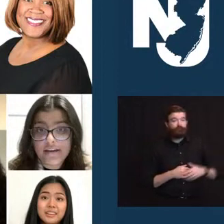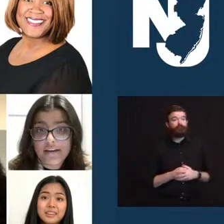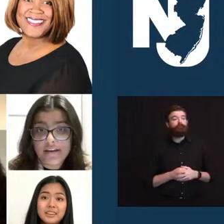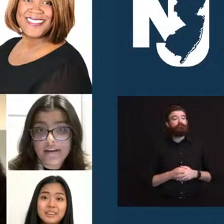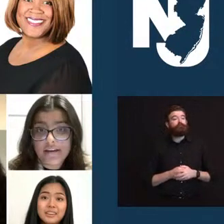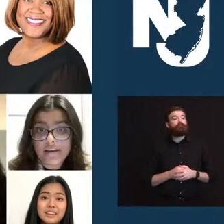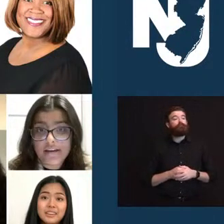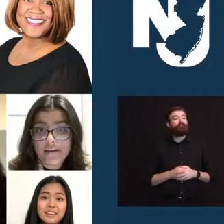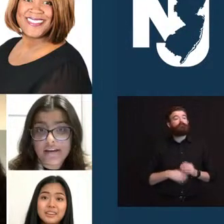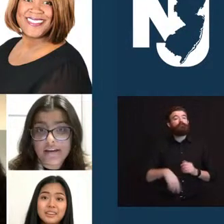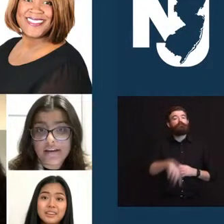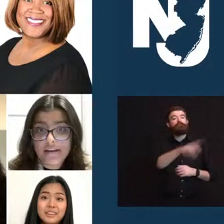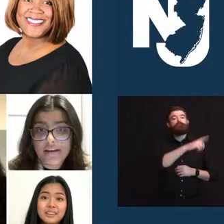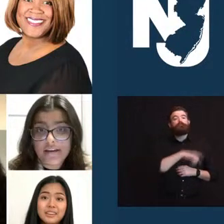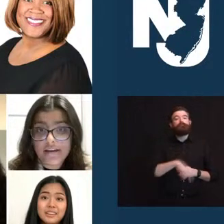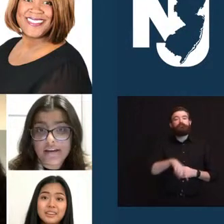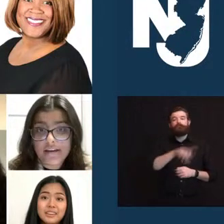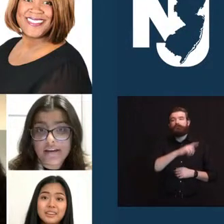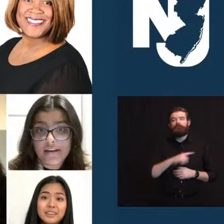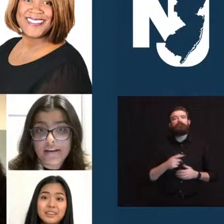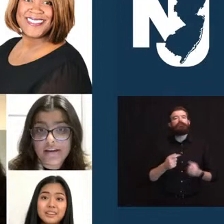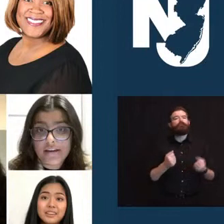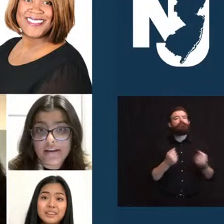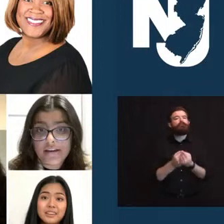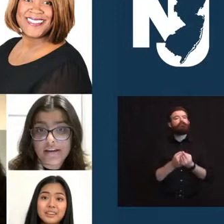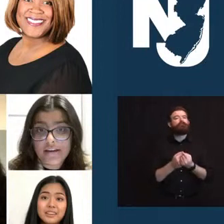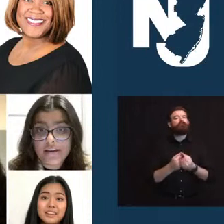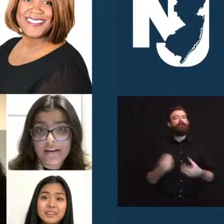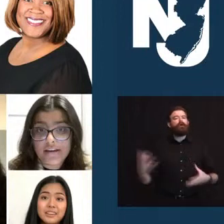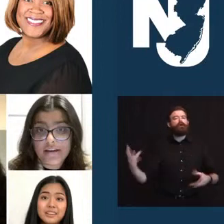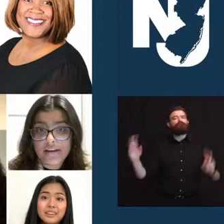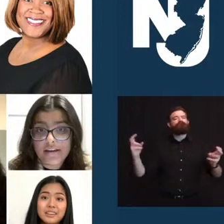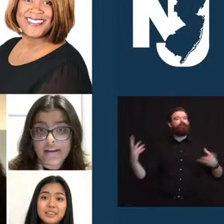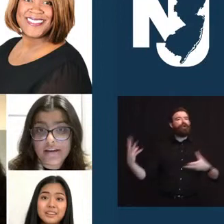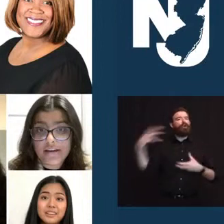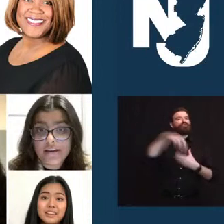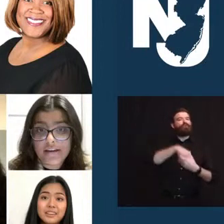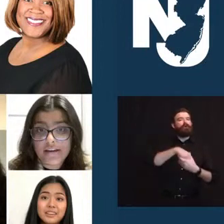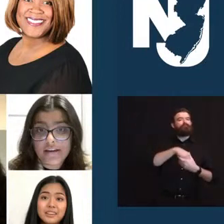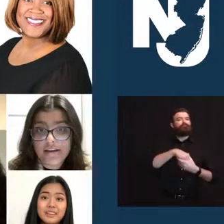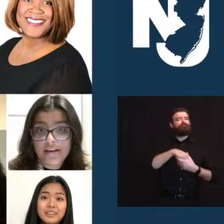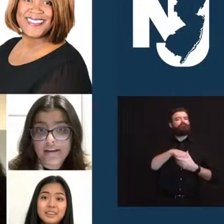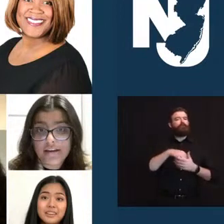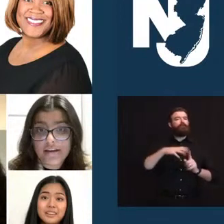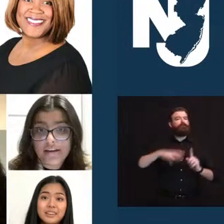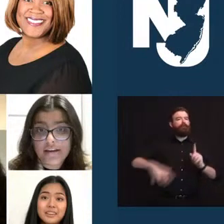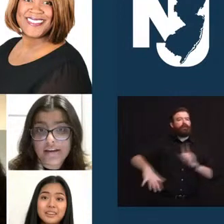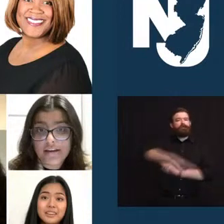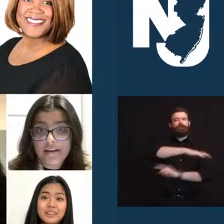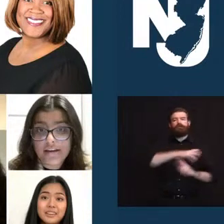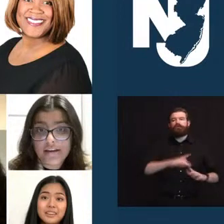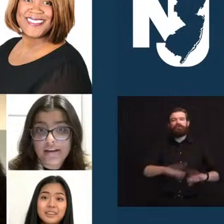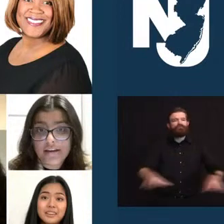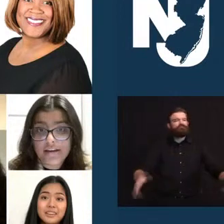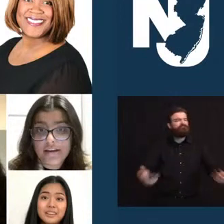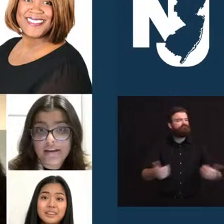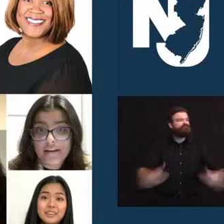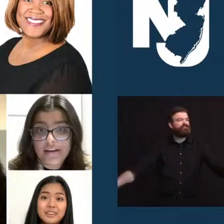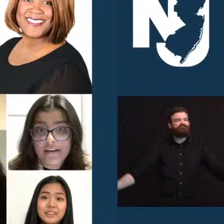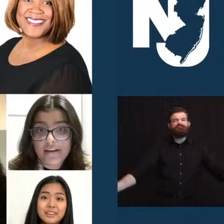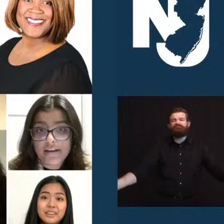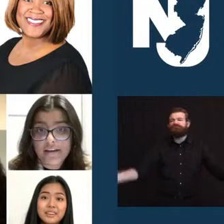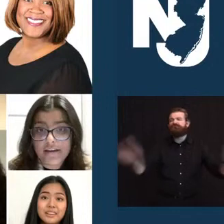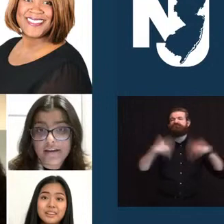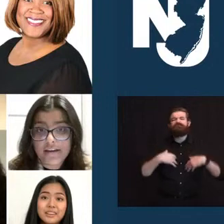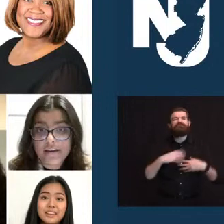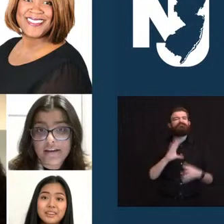and joyous environment where children can focus on a love of music for over 30 years since its founding as the Princeton Girl